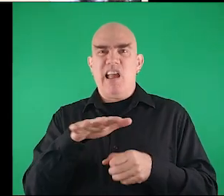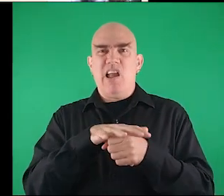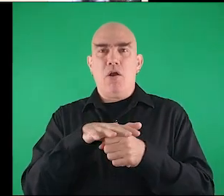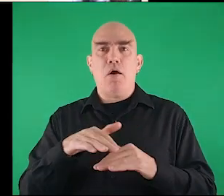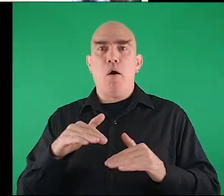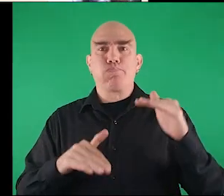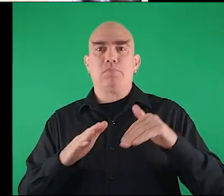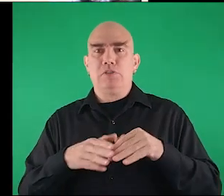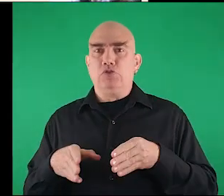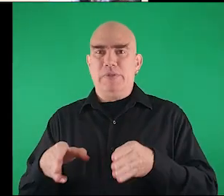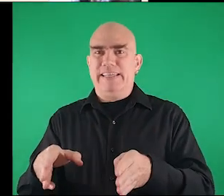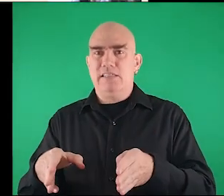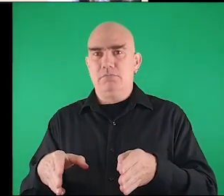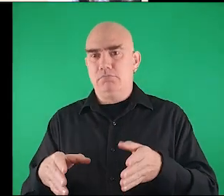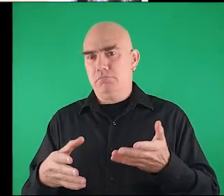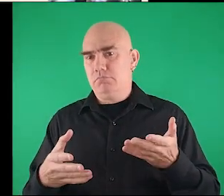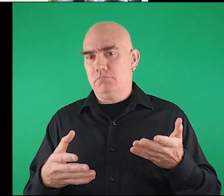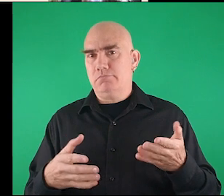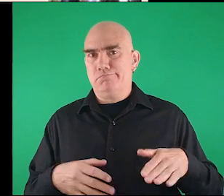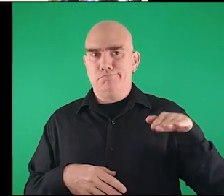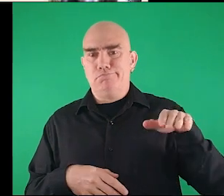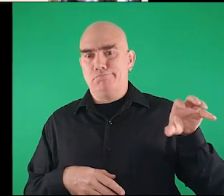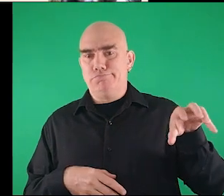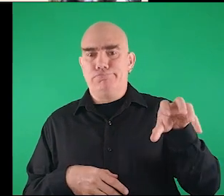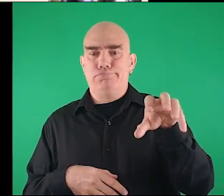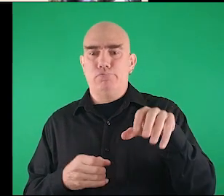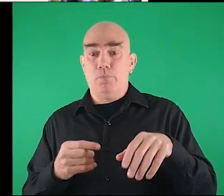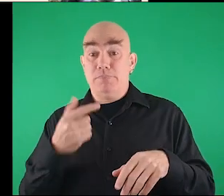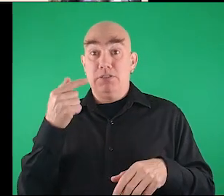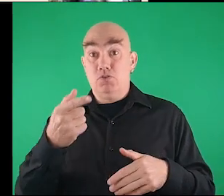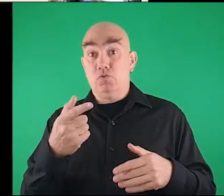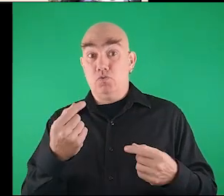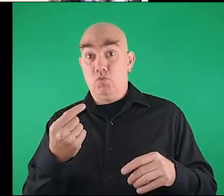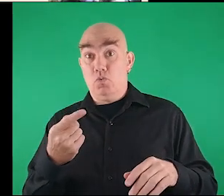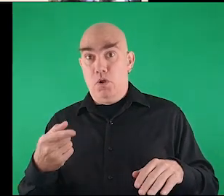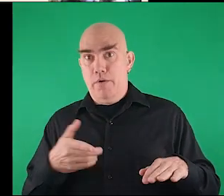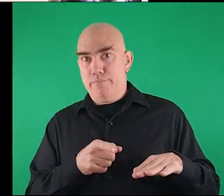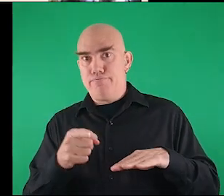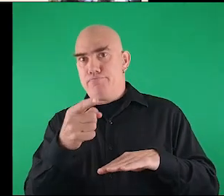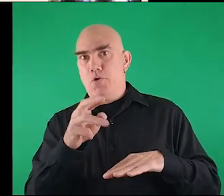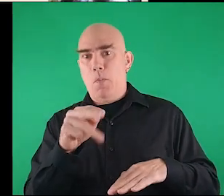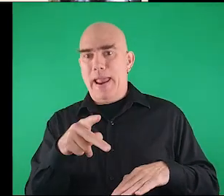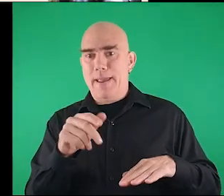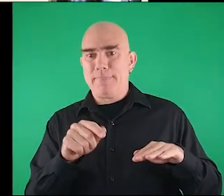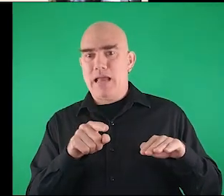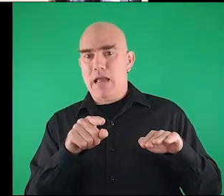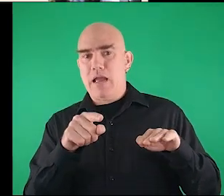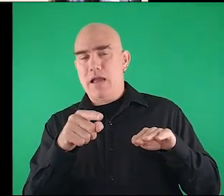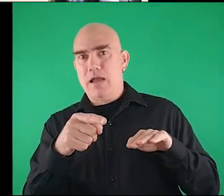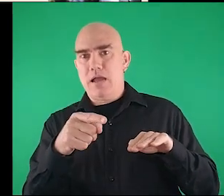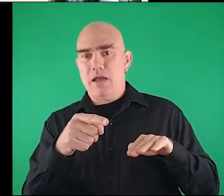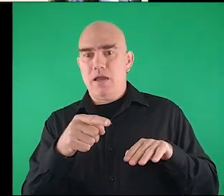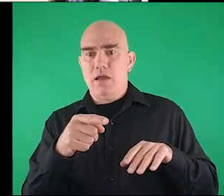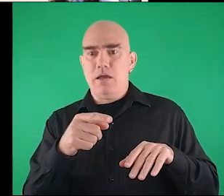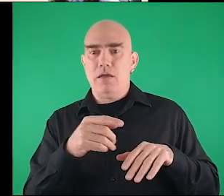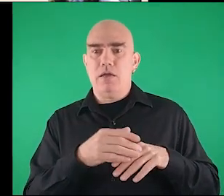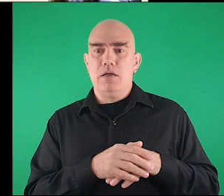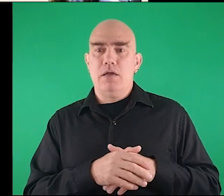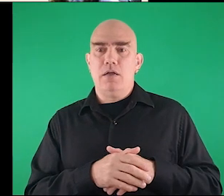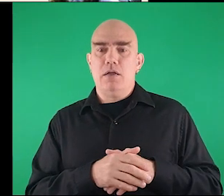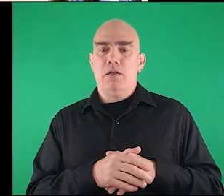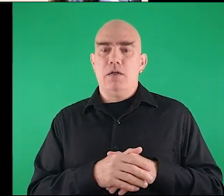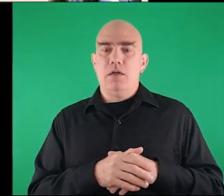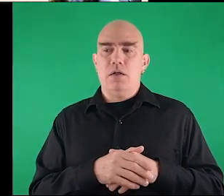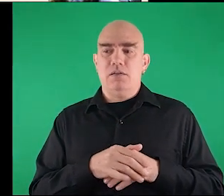a zone that is higher than the street so they because you go along that and